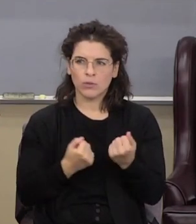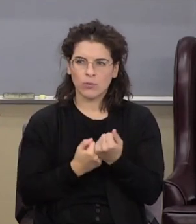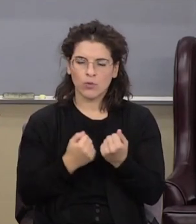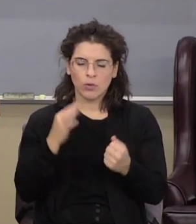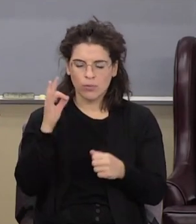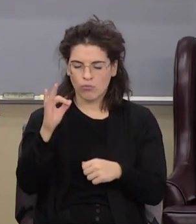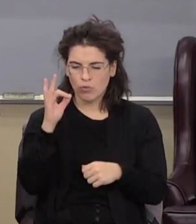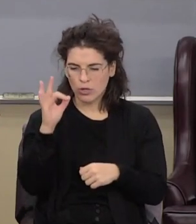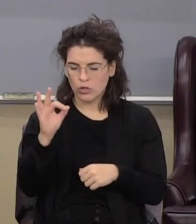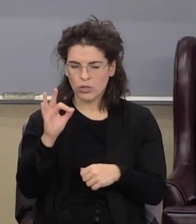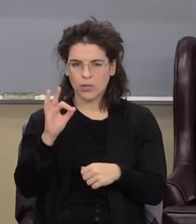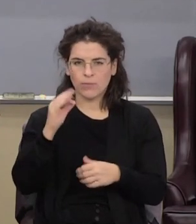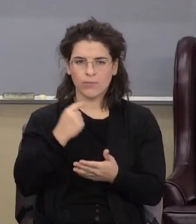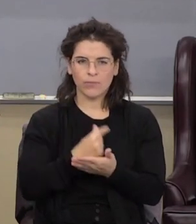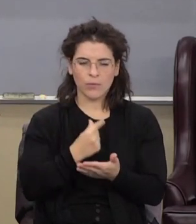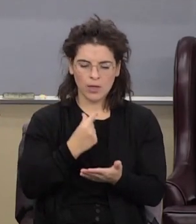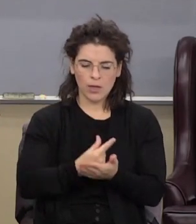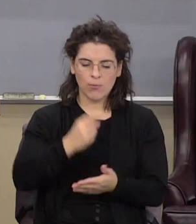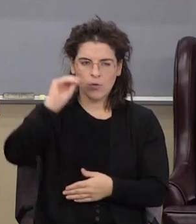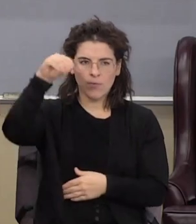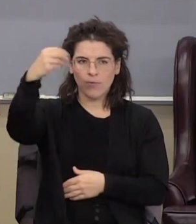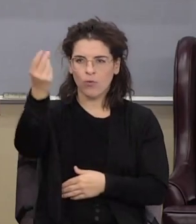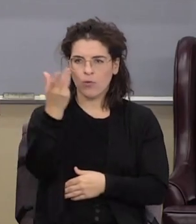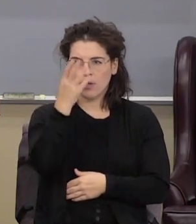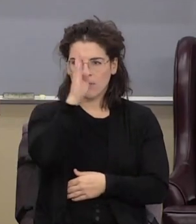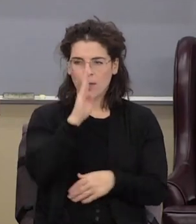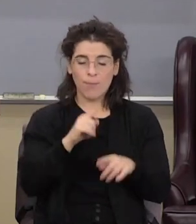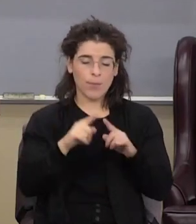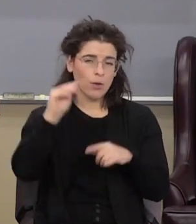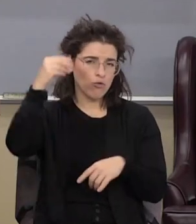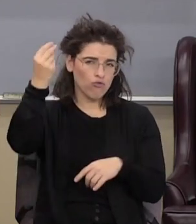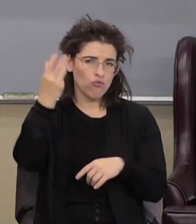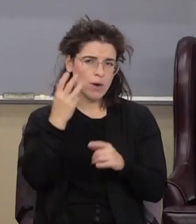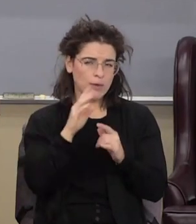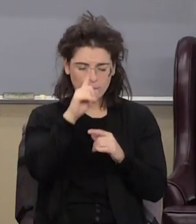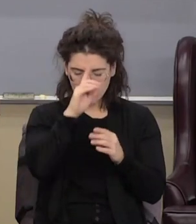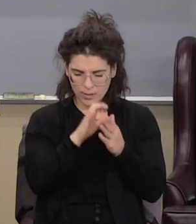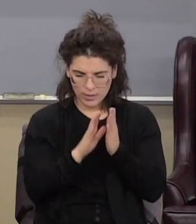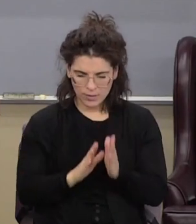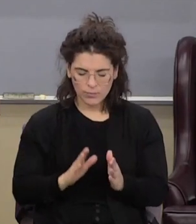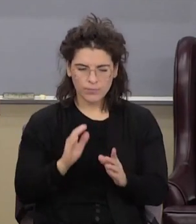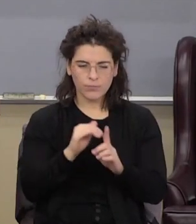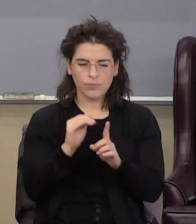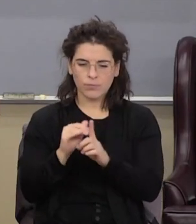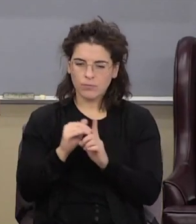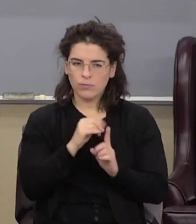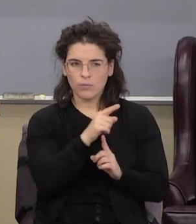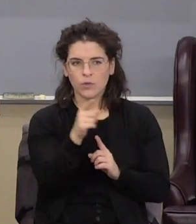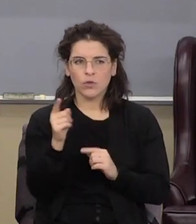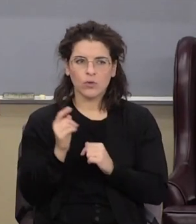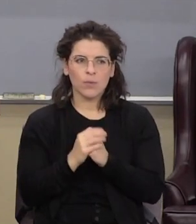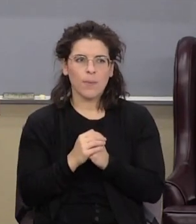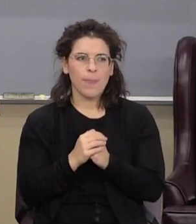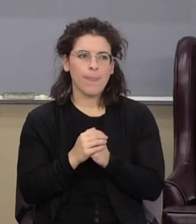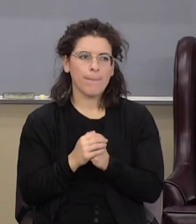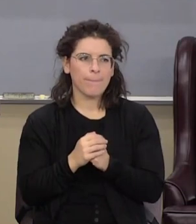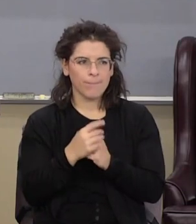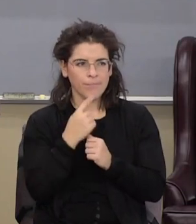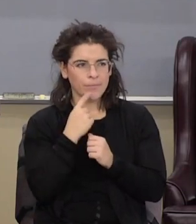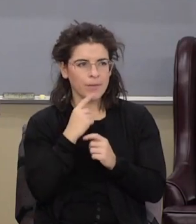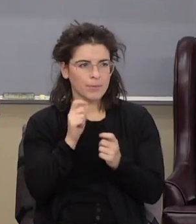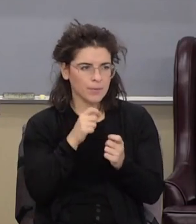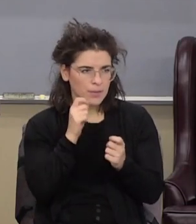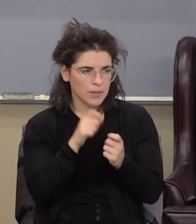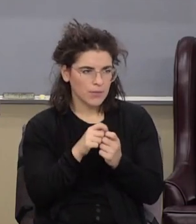the preaching of the gospel, the grace of God, but grace believers. So I remind you about that. And I say to you